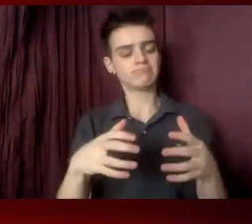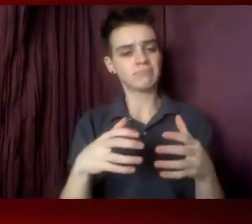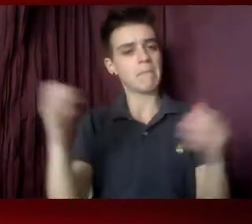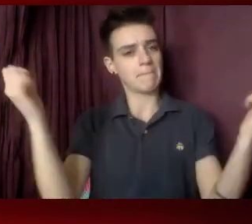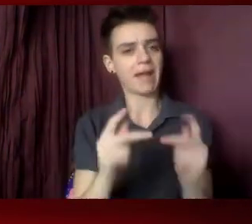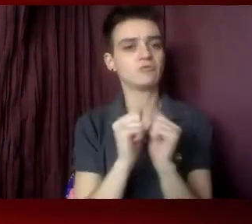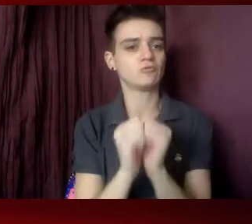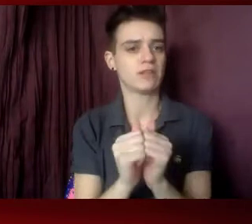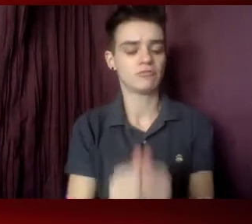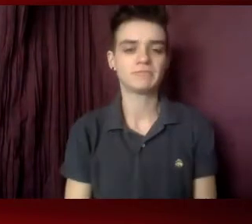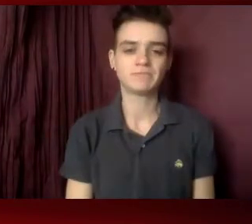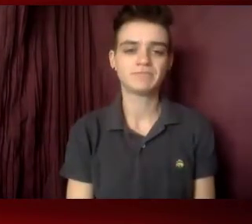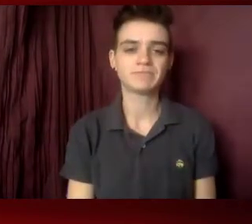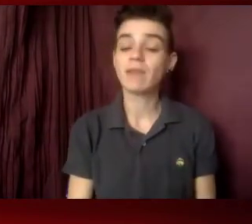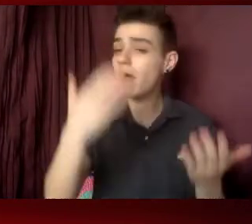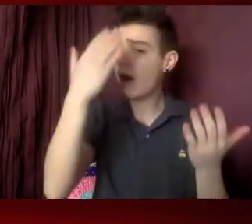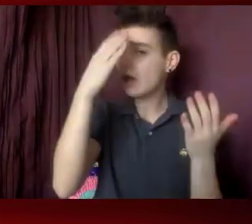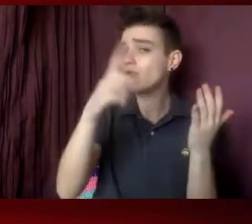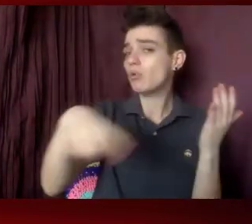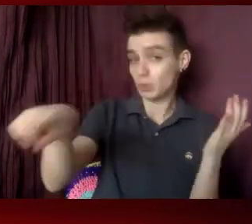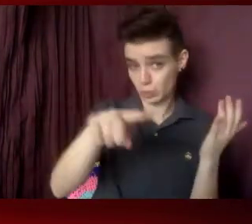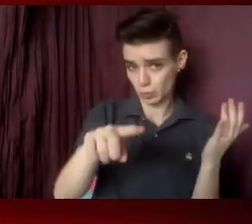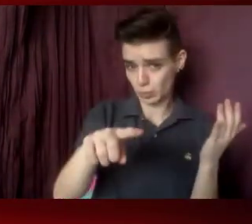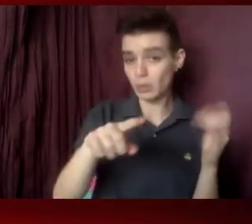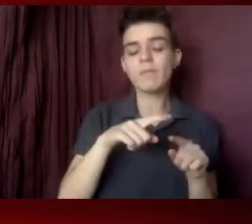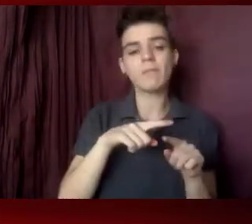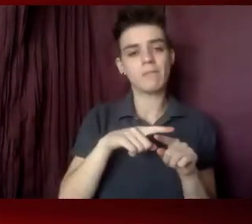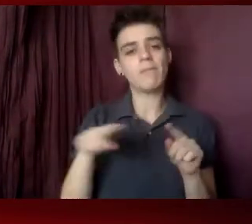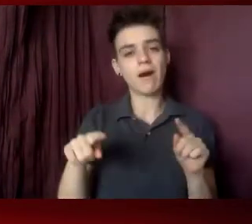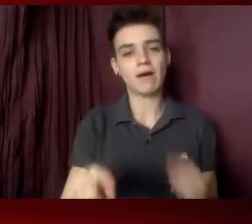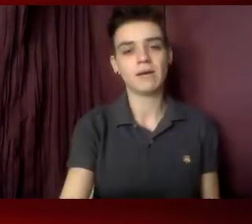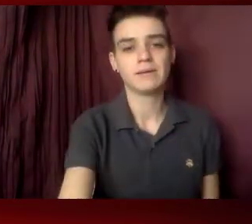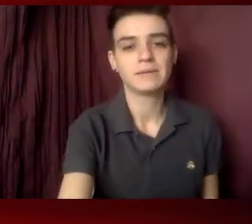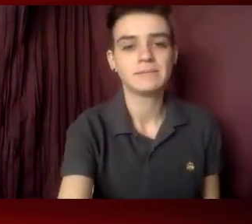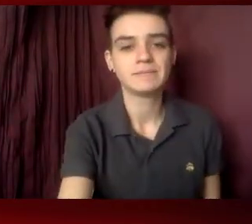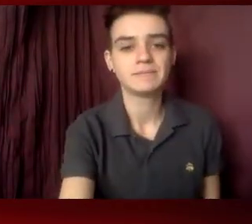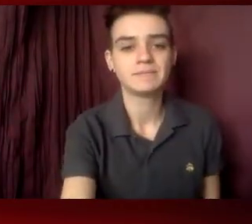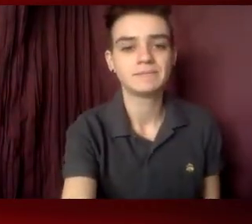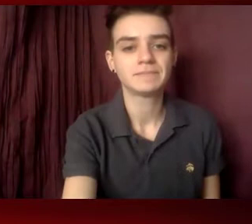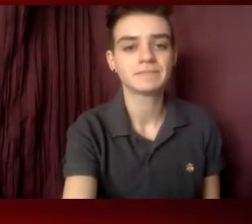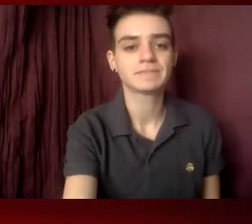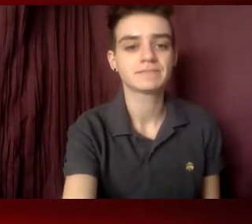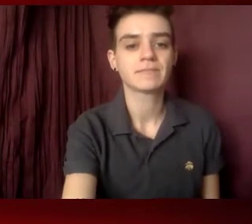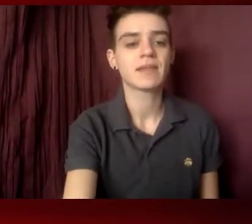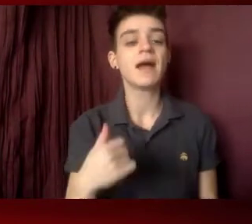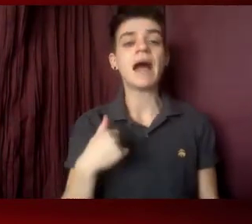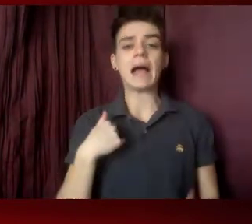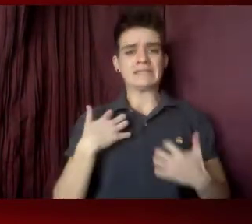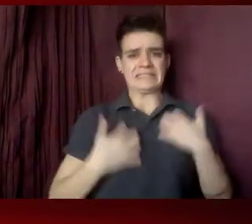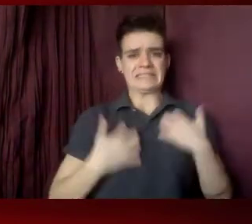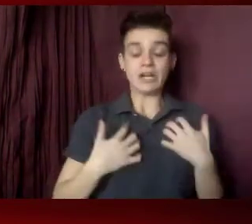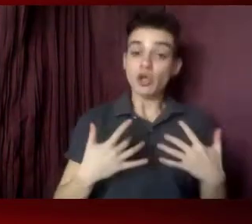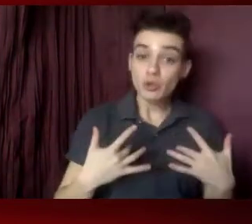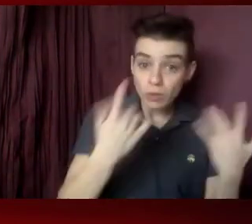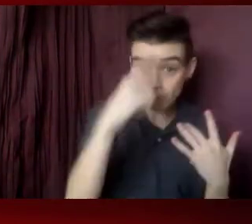I don't know about you, but I am a big bag of emotions. I am excited for 2021, don't get